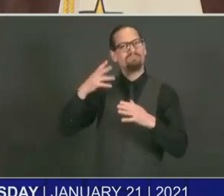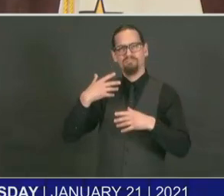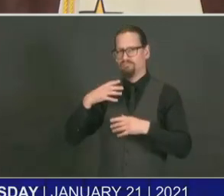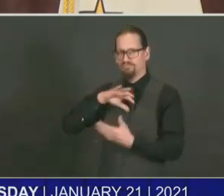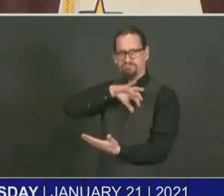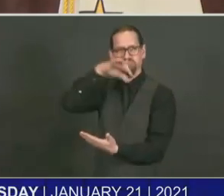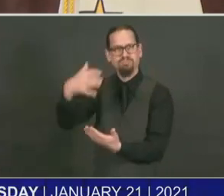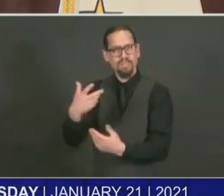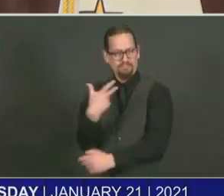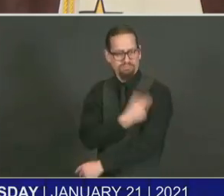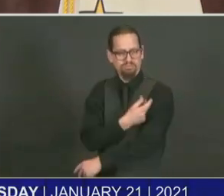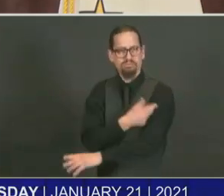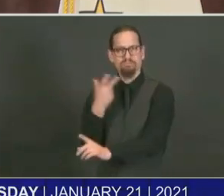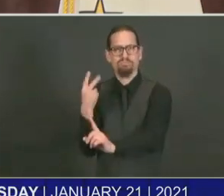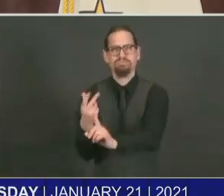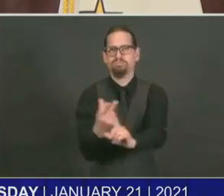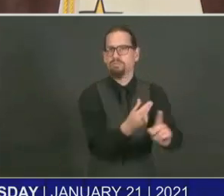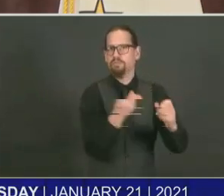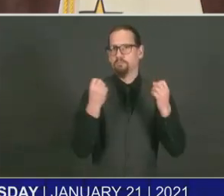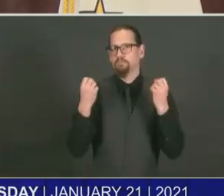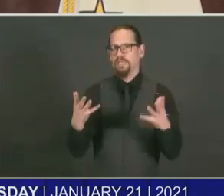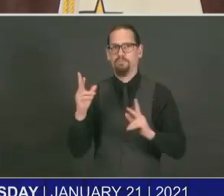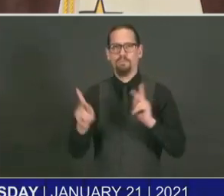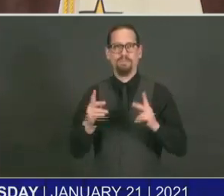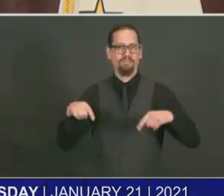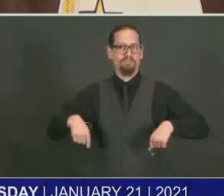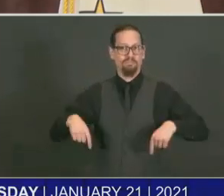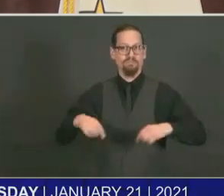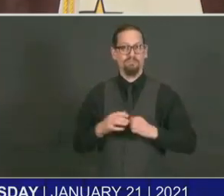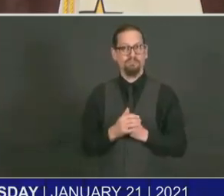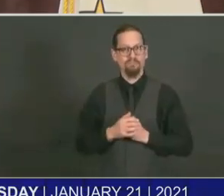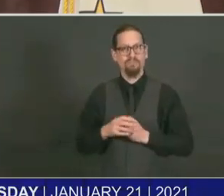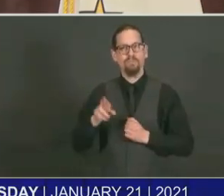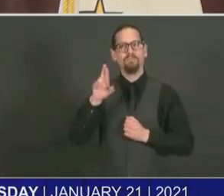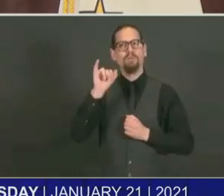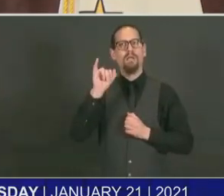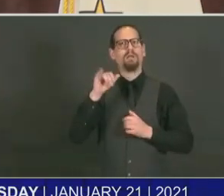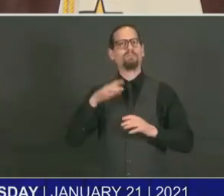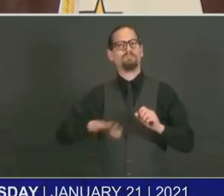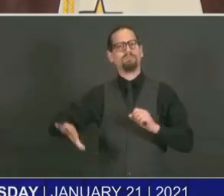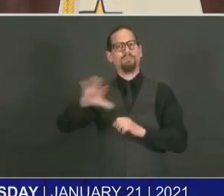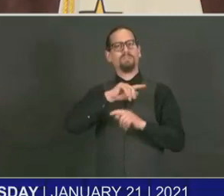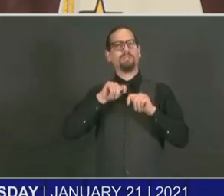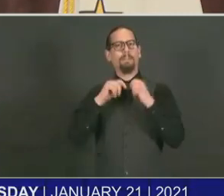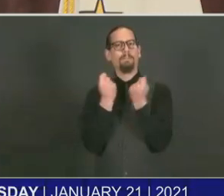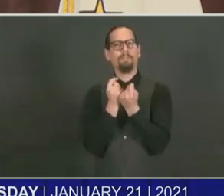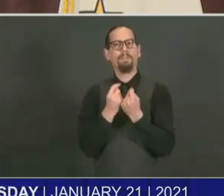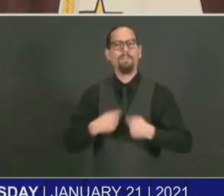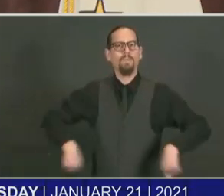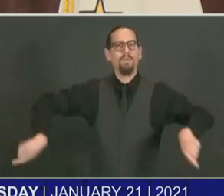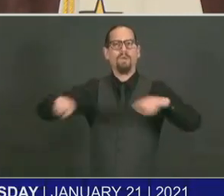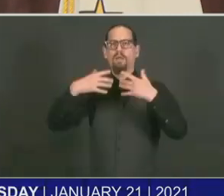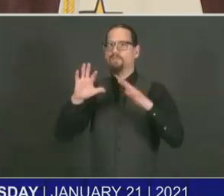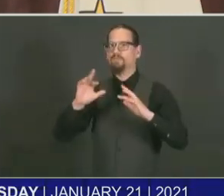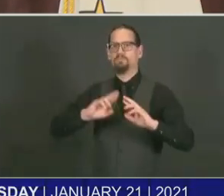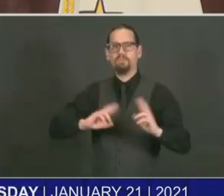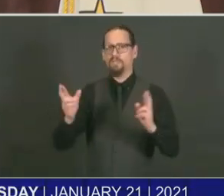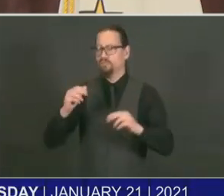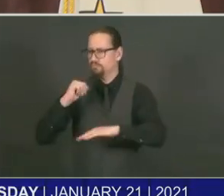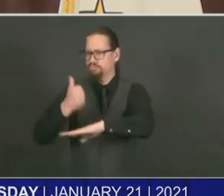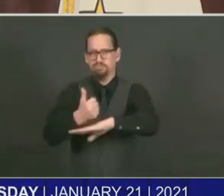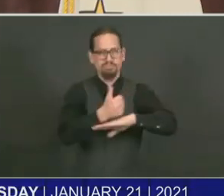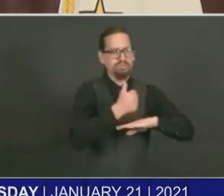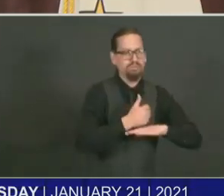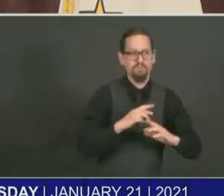of folks across the state who are engaged and ready, once we get additional vaccine, to really be